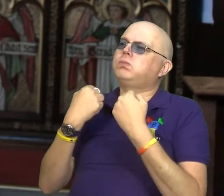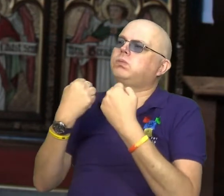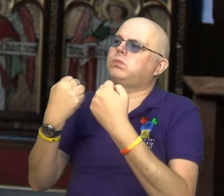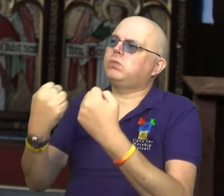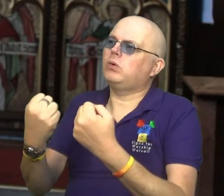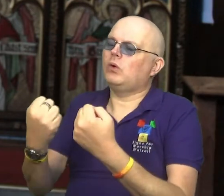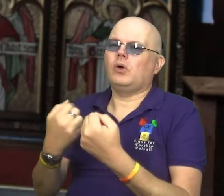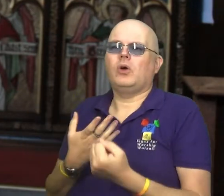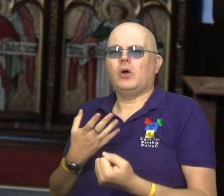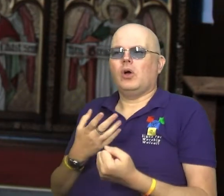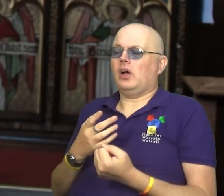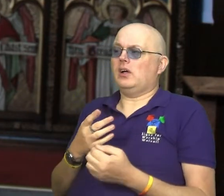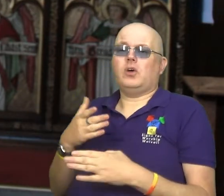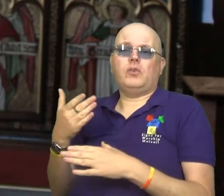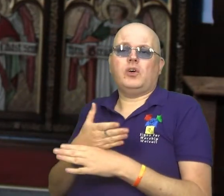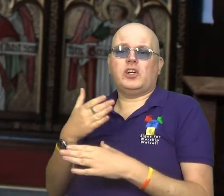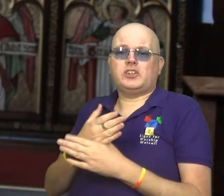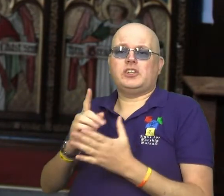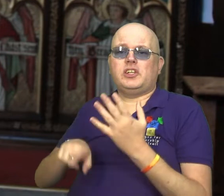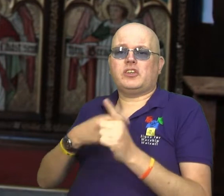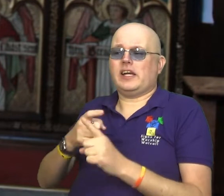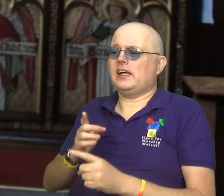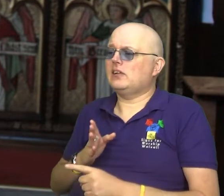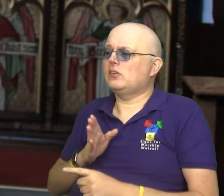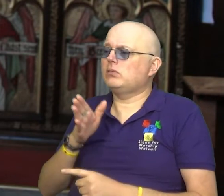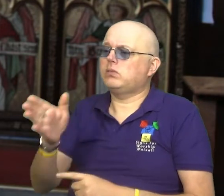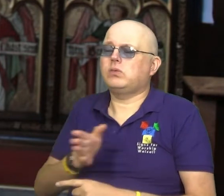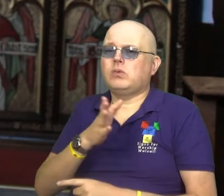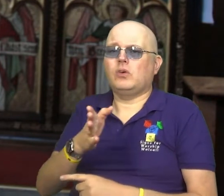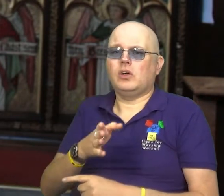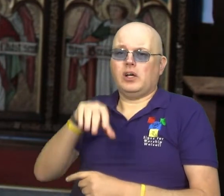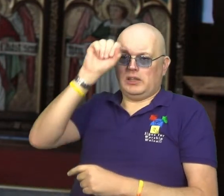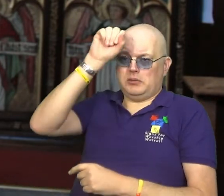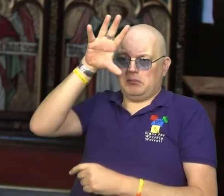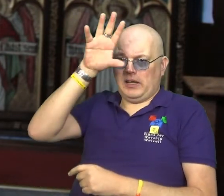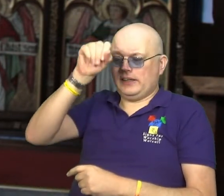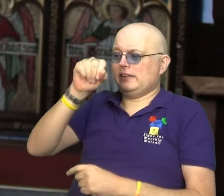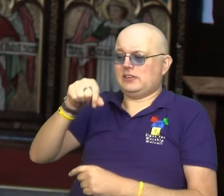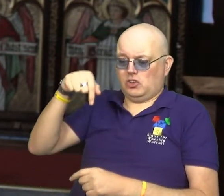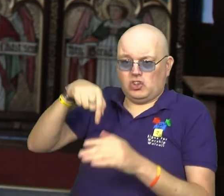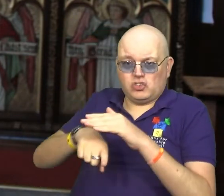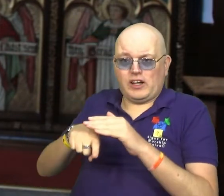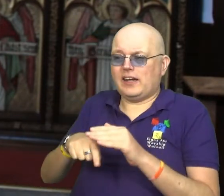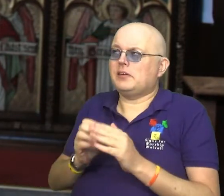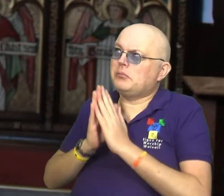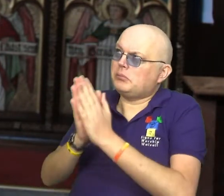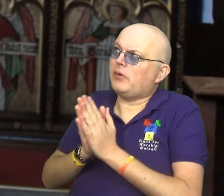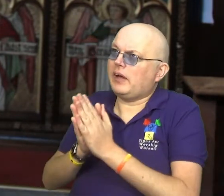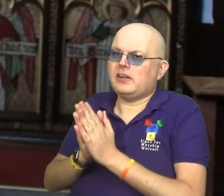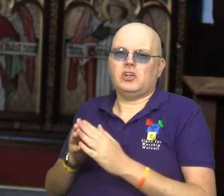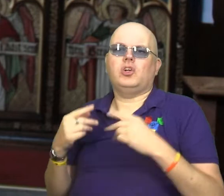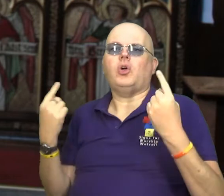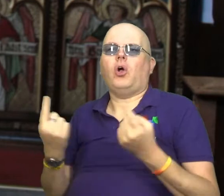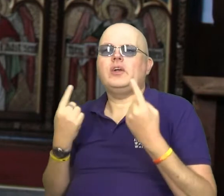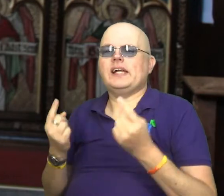because my work took me all over the UK. I've prayed when I've been in coal mines underground. I've prayed when